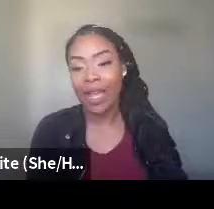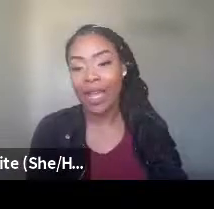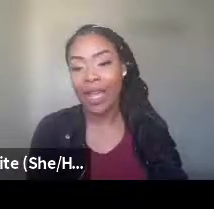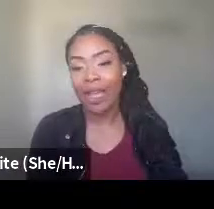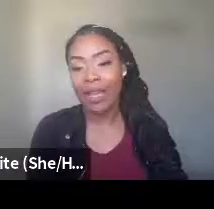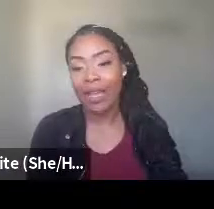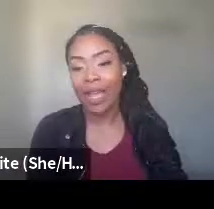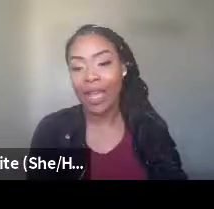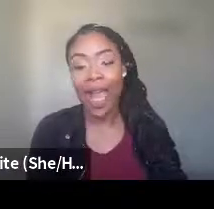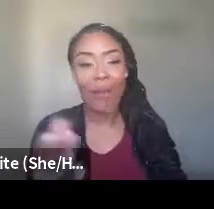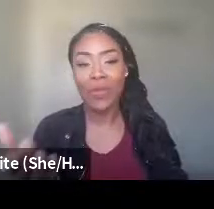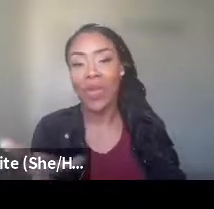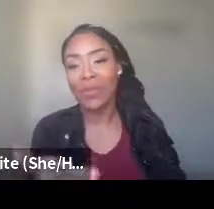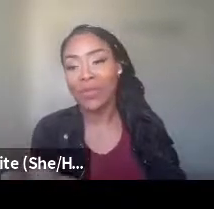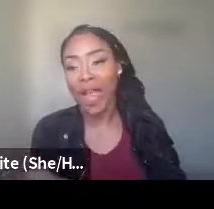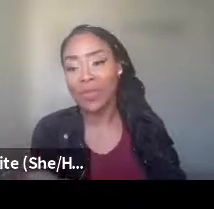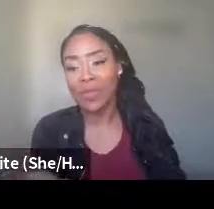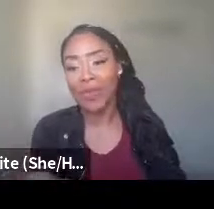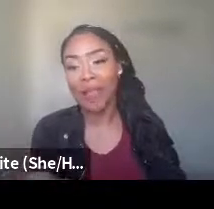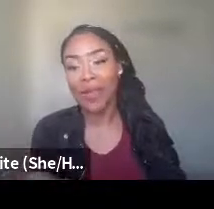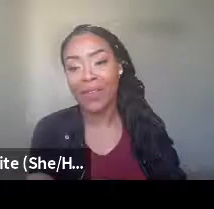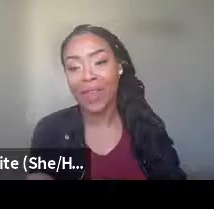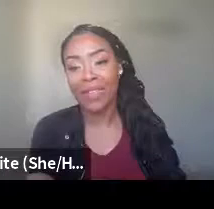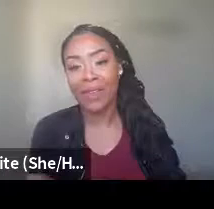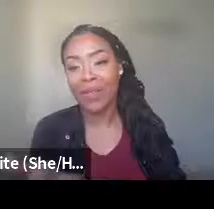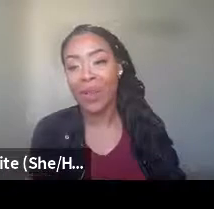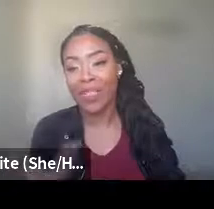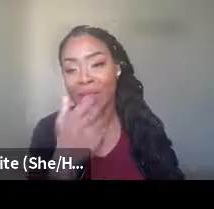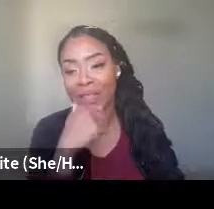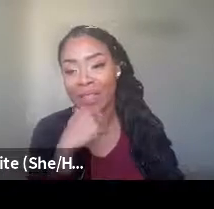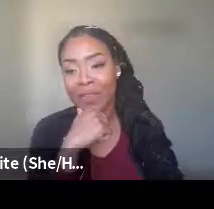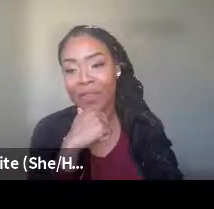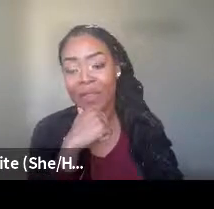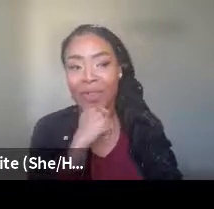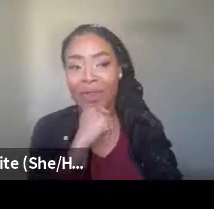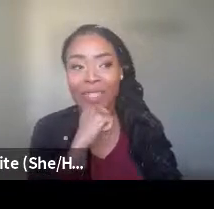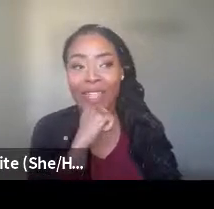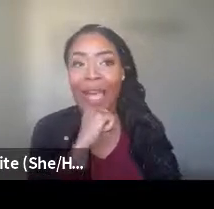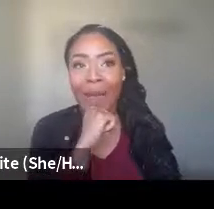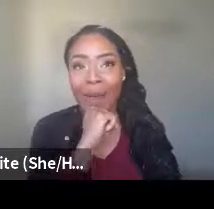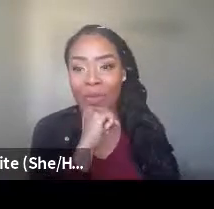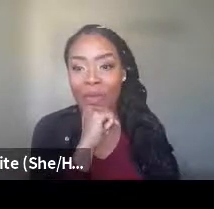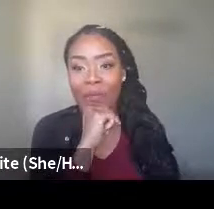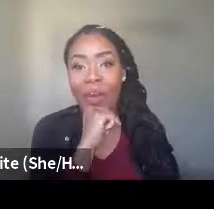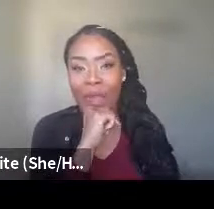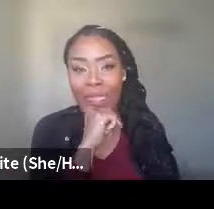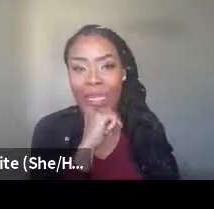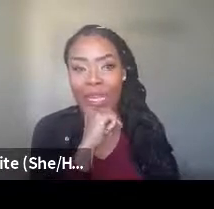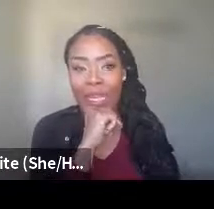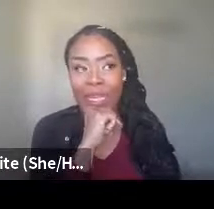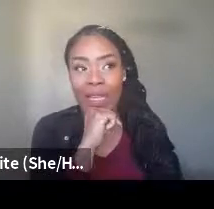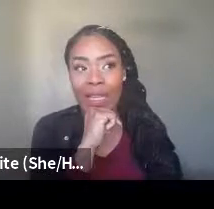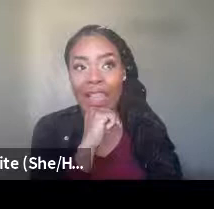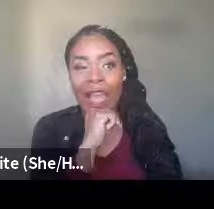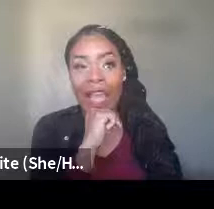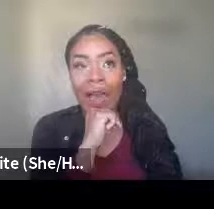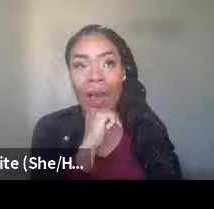happy. You come to class with a smile on your face and you tell me some of the things that you've been through and I'm just like, how? You have no idea